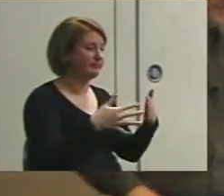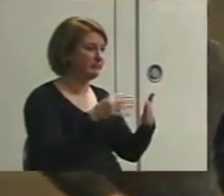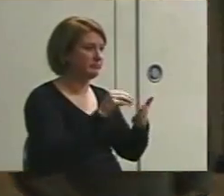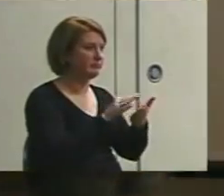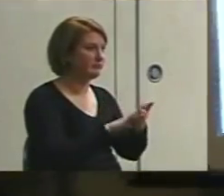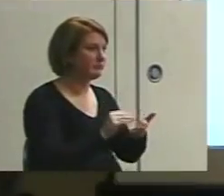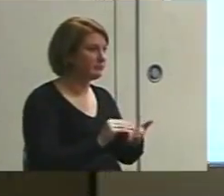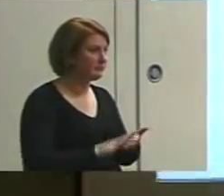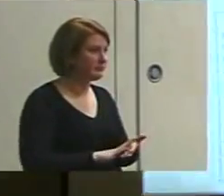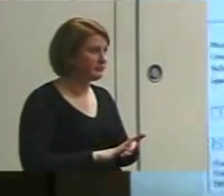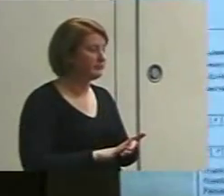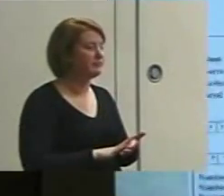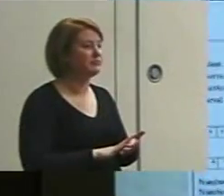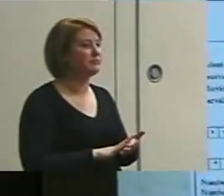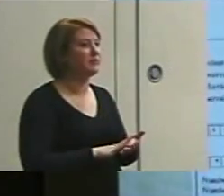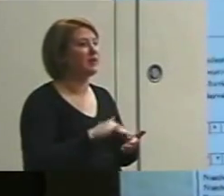is what